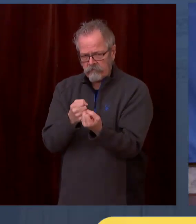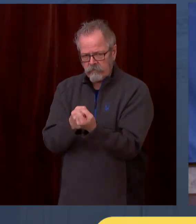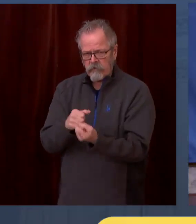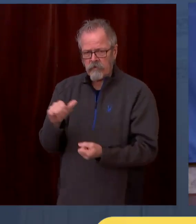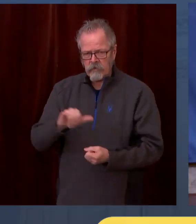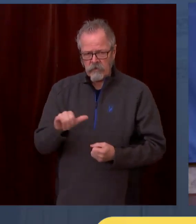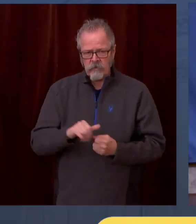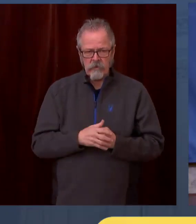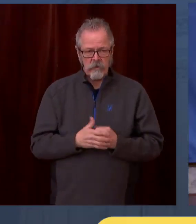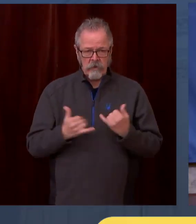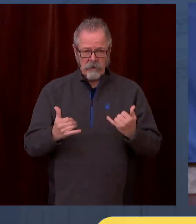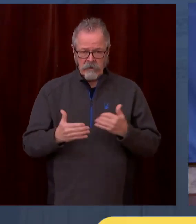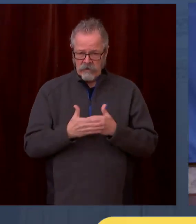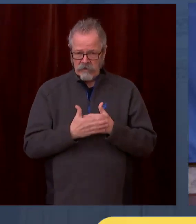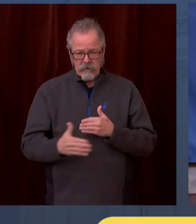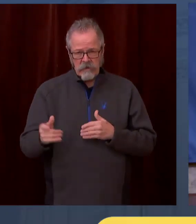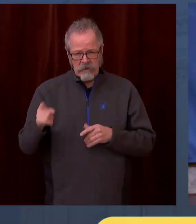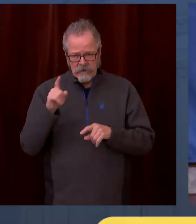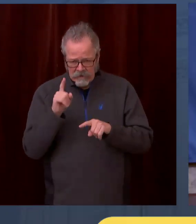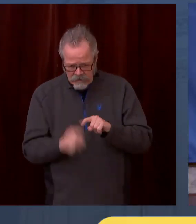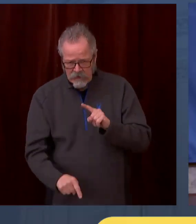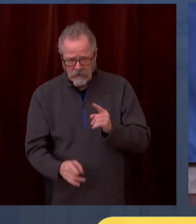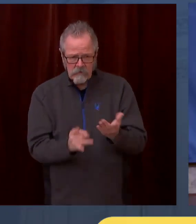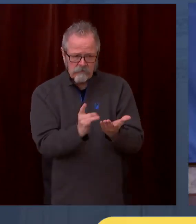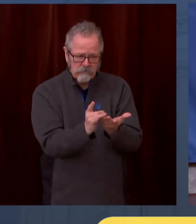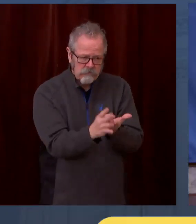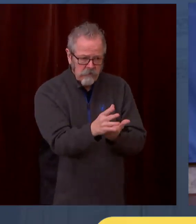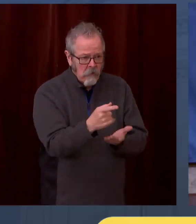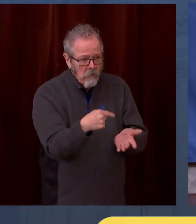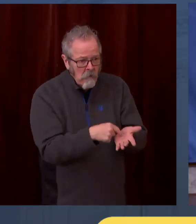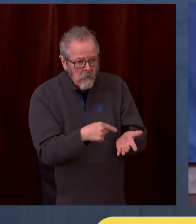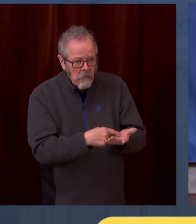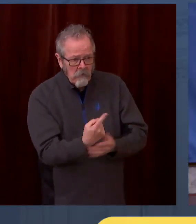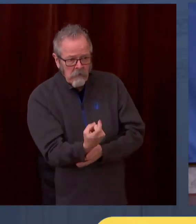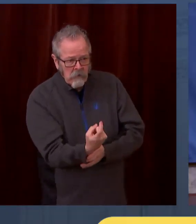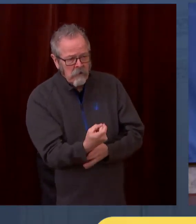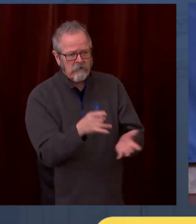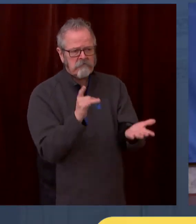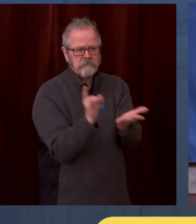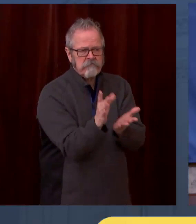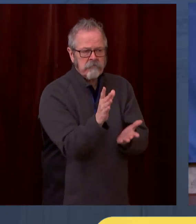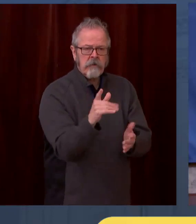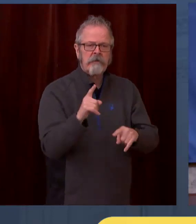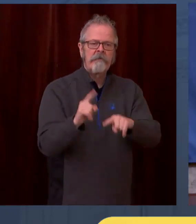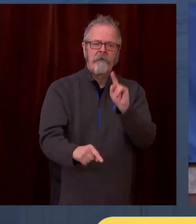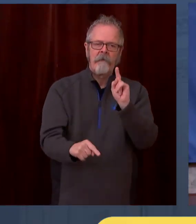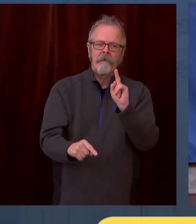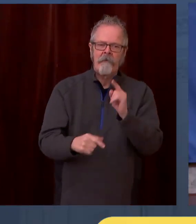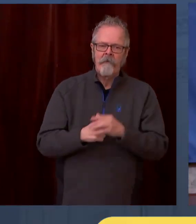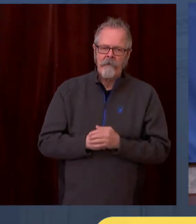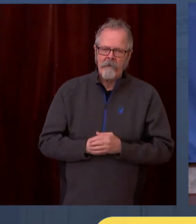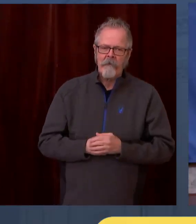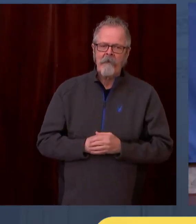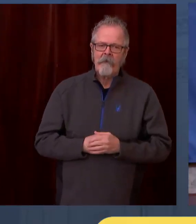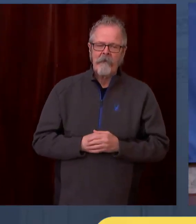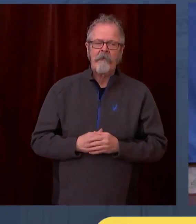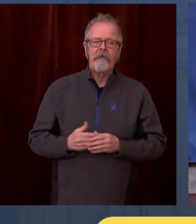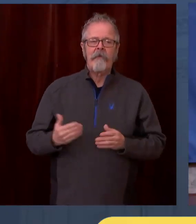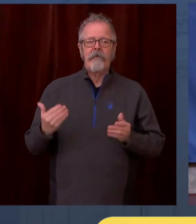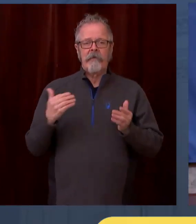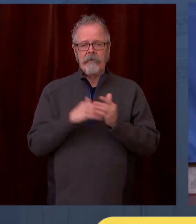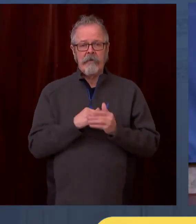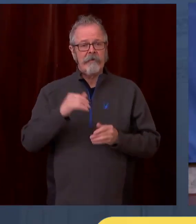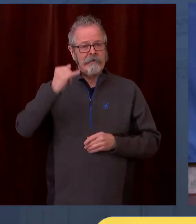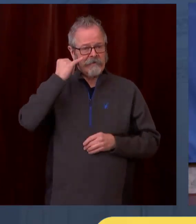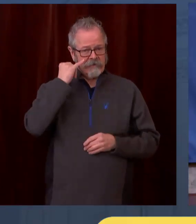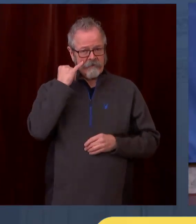if you can pay rent, pay it. That's the right thing to do. We are acting in good faith for a lot of people